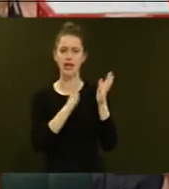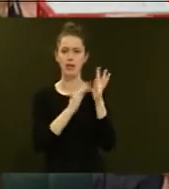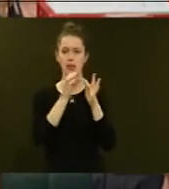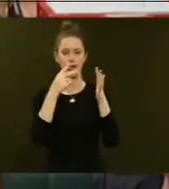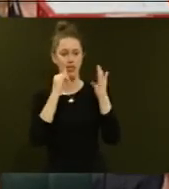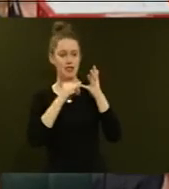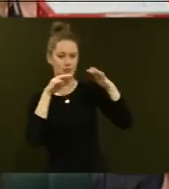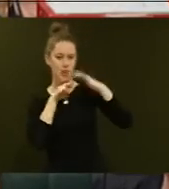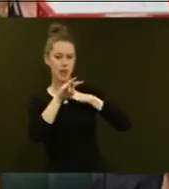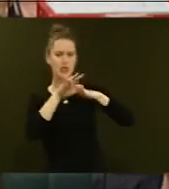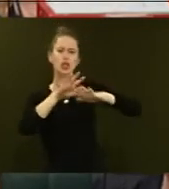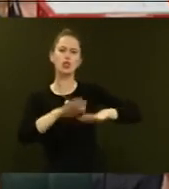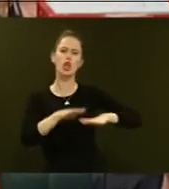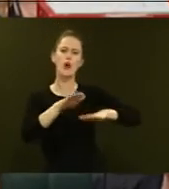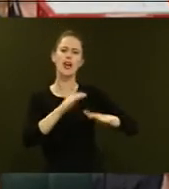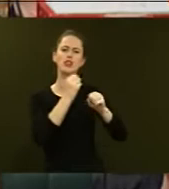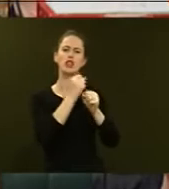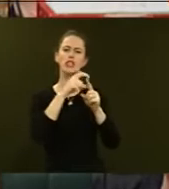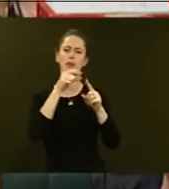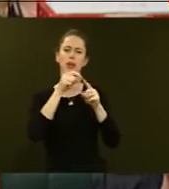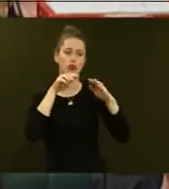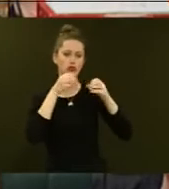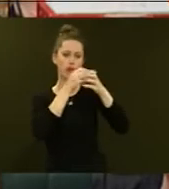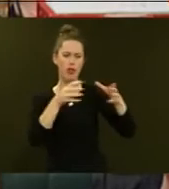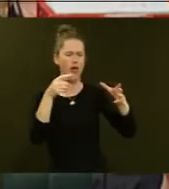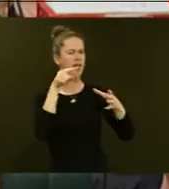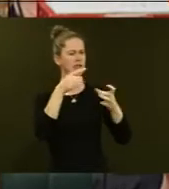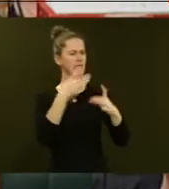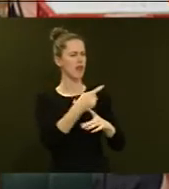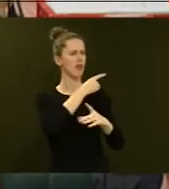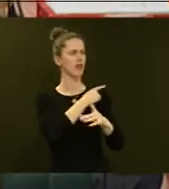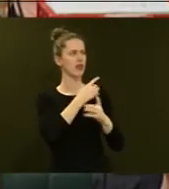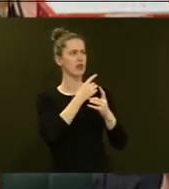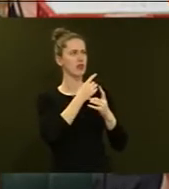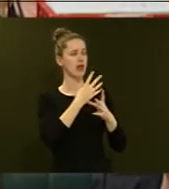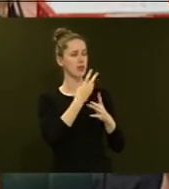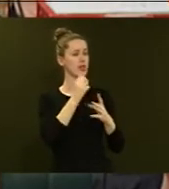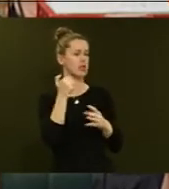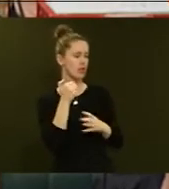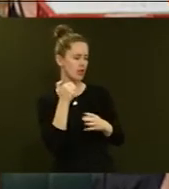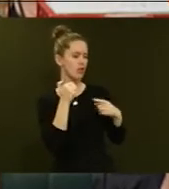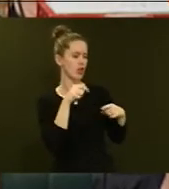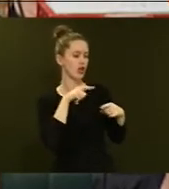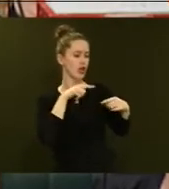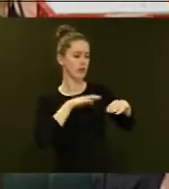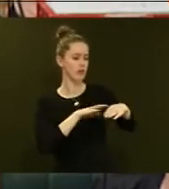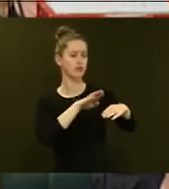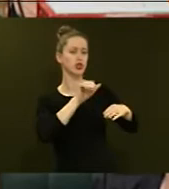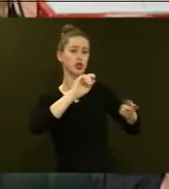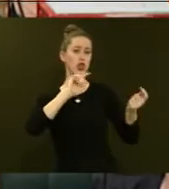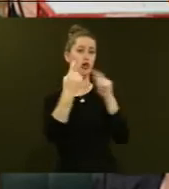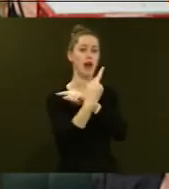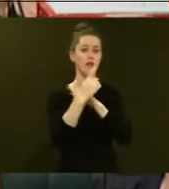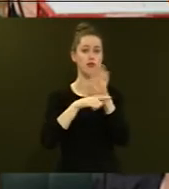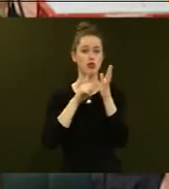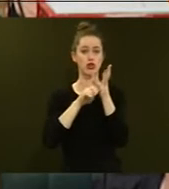forecasts that the slowdown in GDP growth, which began at the start of 2016, should turn around from the June quarter this